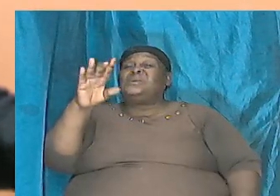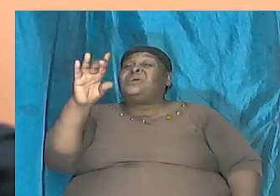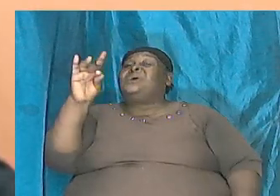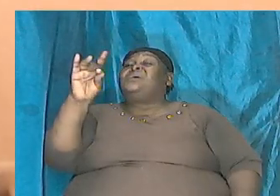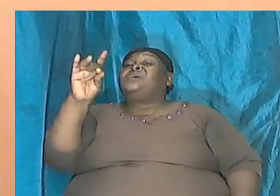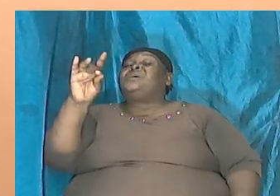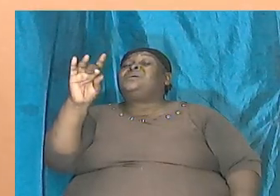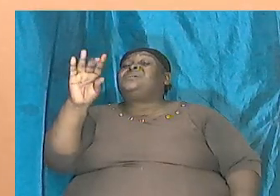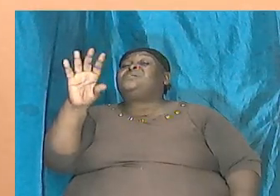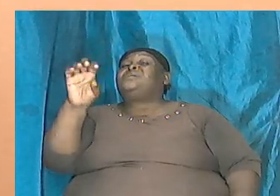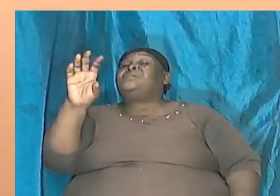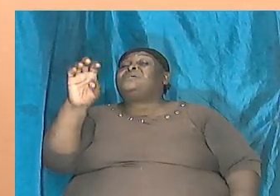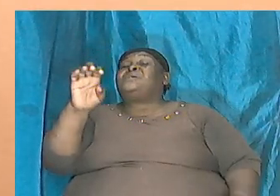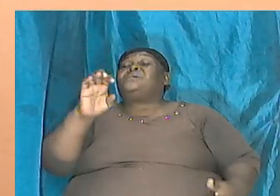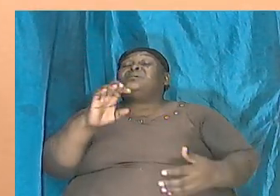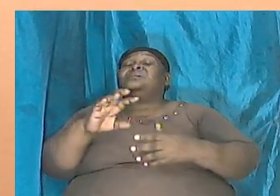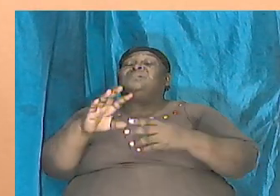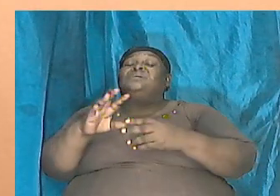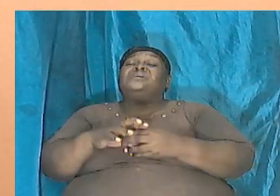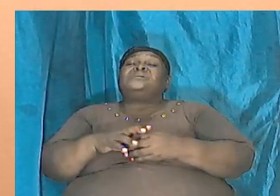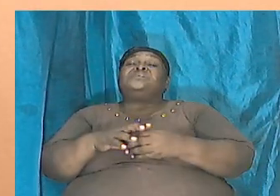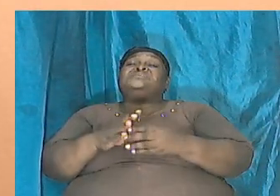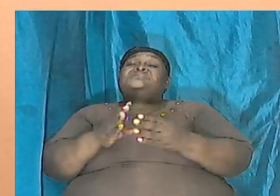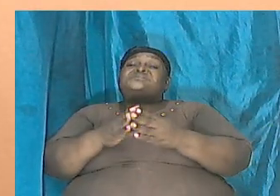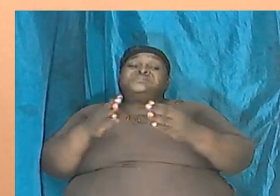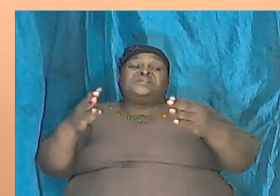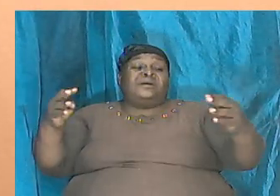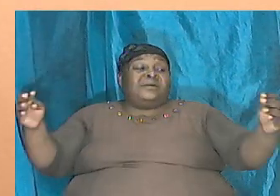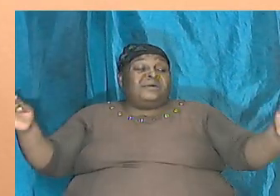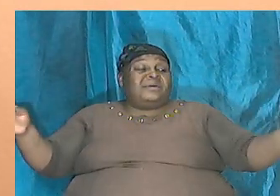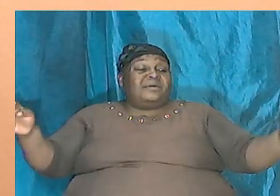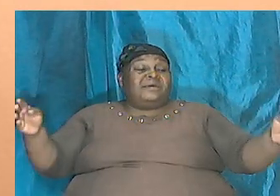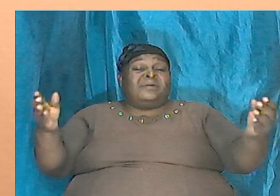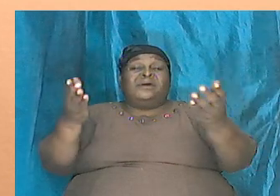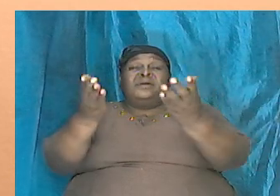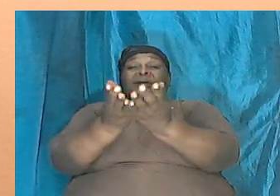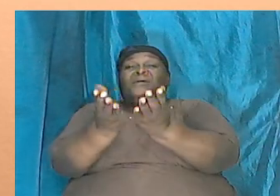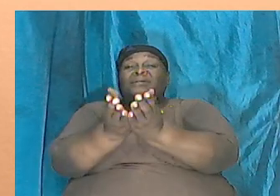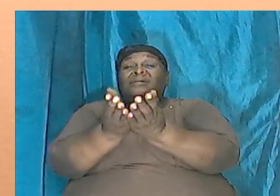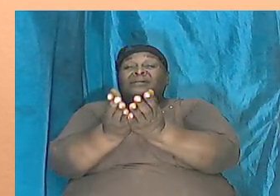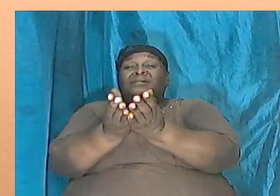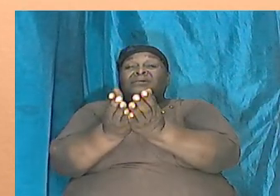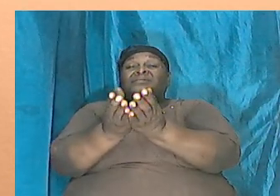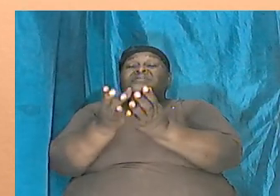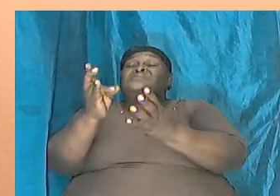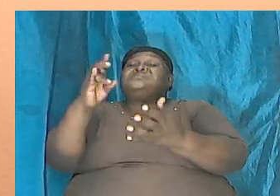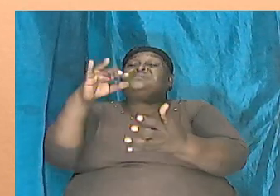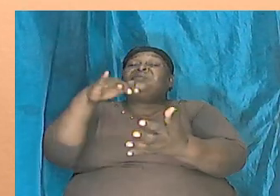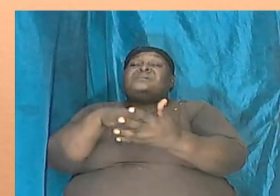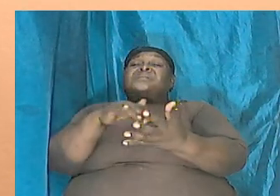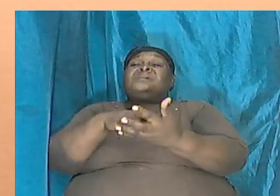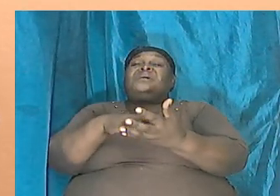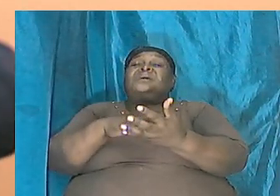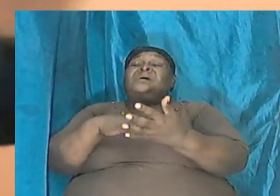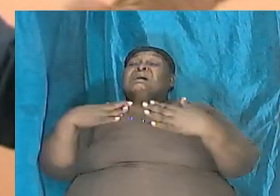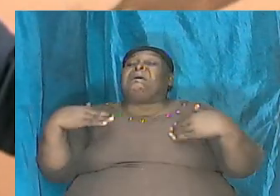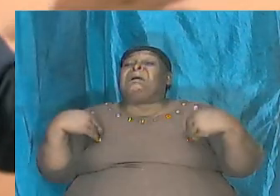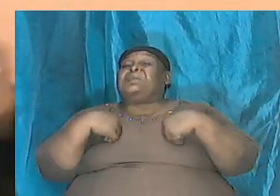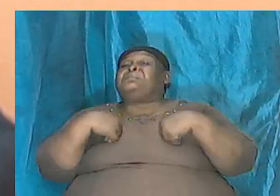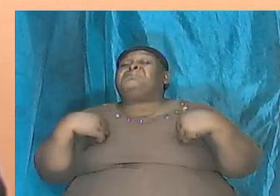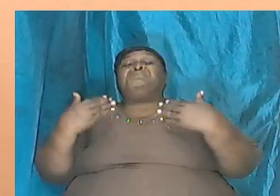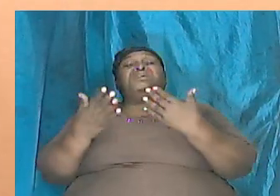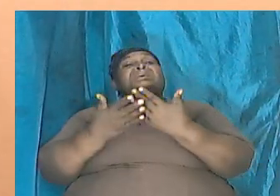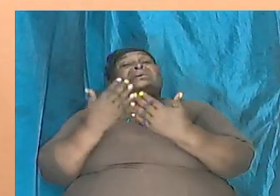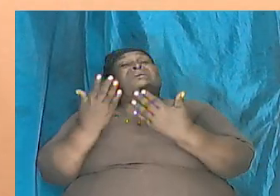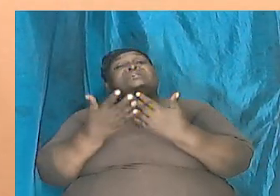Noah's ark could easily hold two thousand eight six thousand seven thousand animals easy